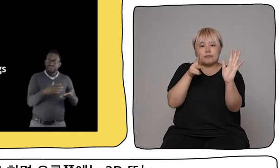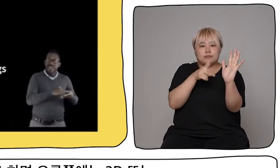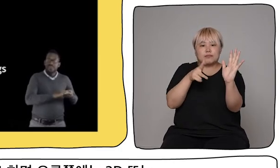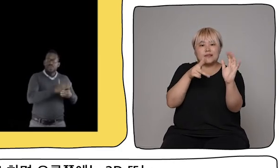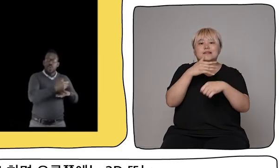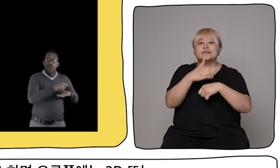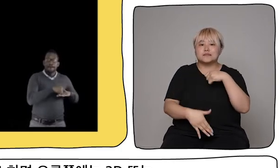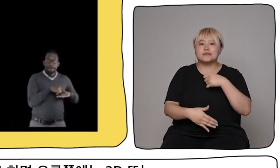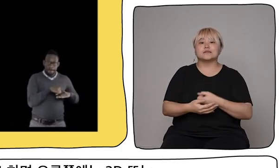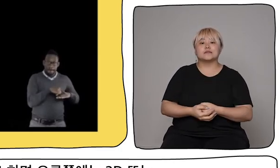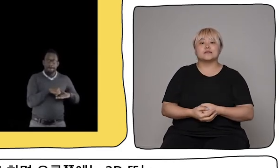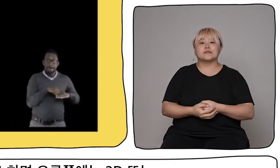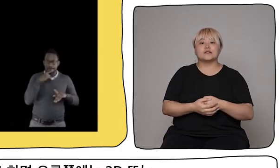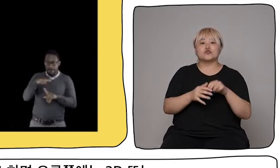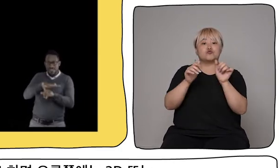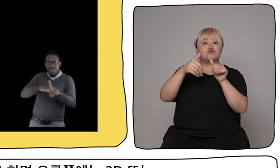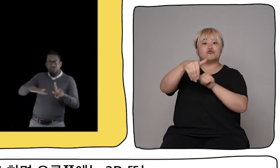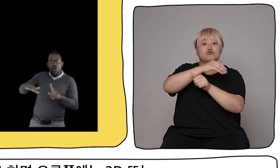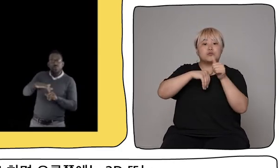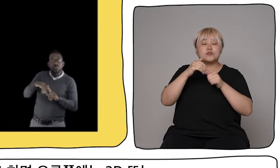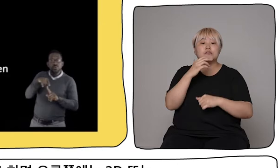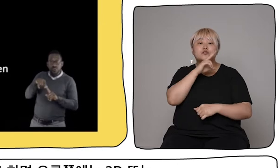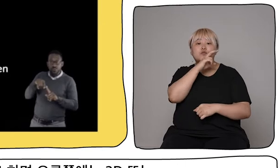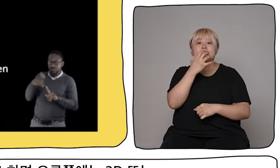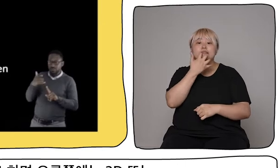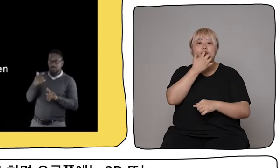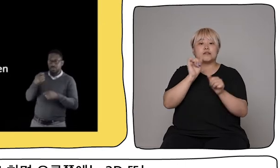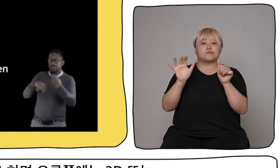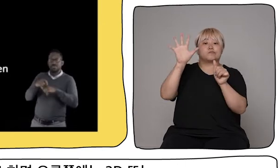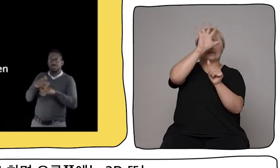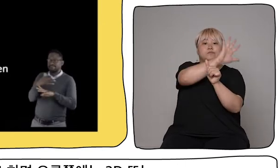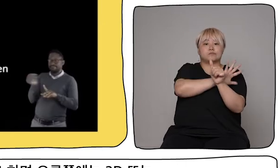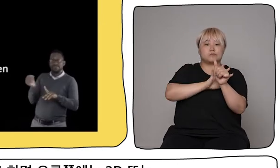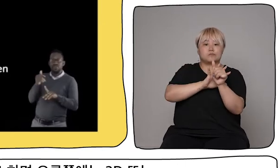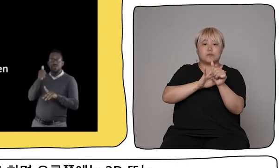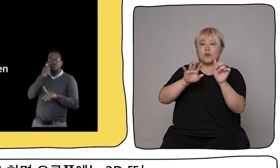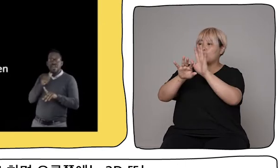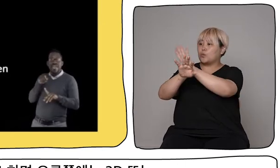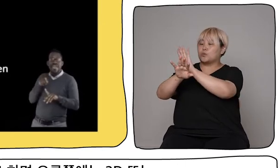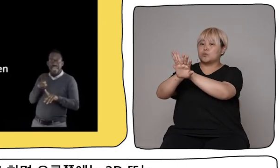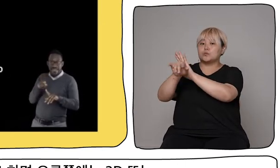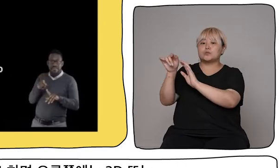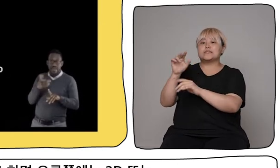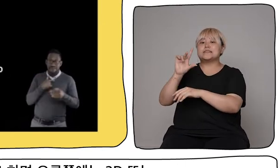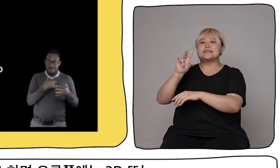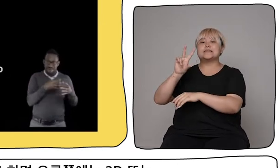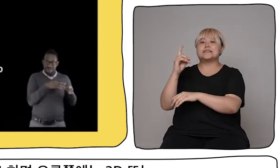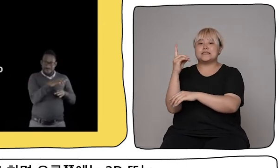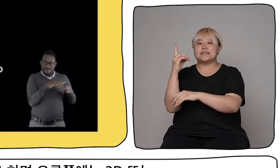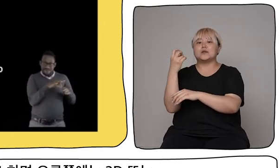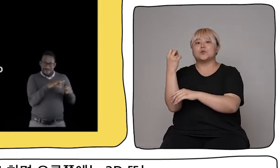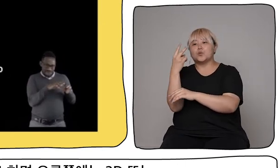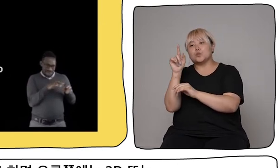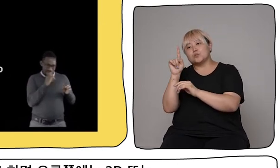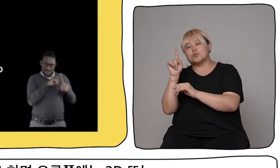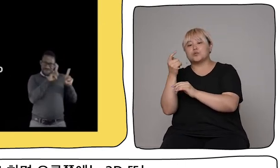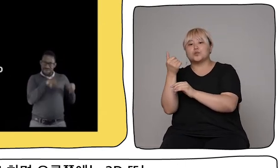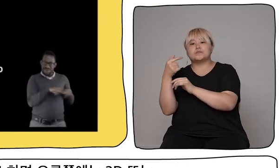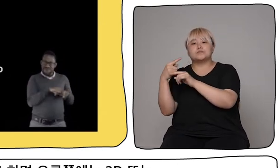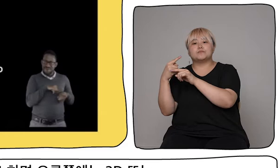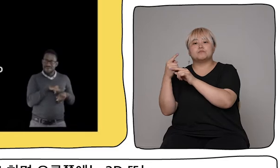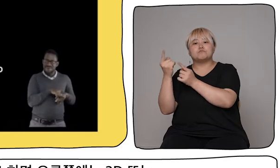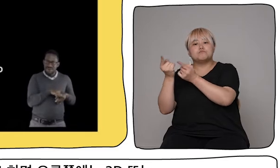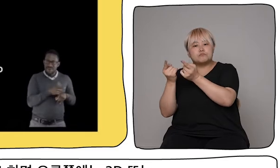The surroundings are replaced with a grey void and there are some controls on the right hand side of the screen for editing the quality of the 3D or volumetric